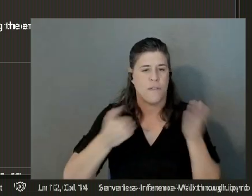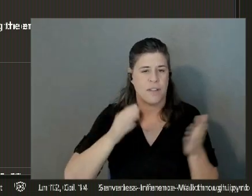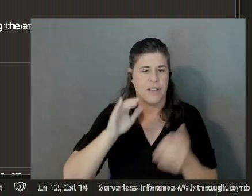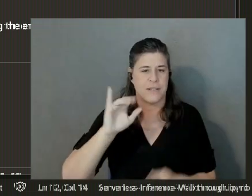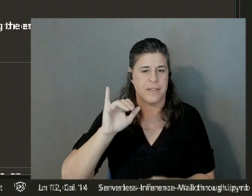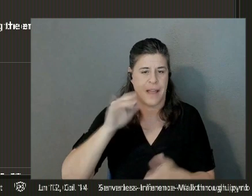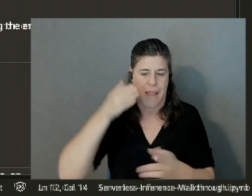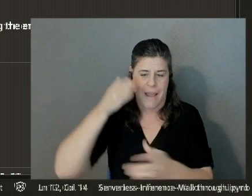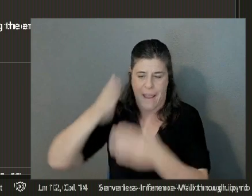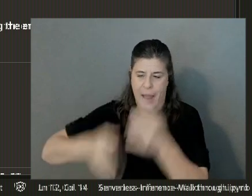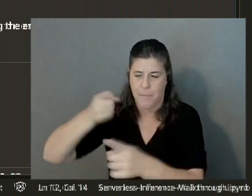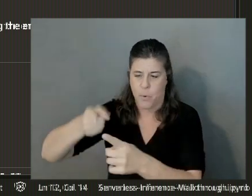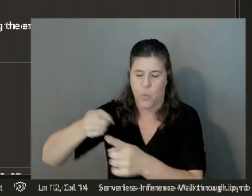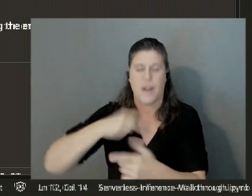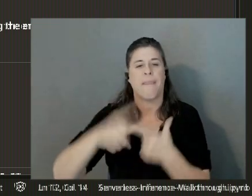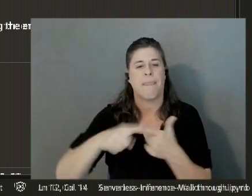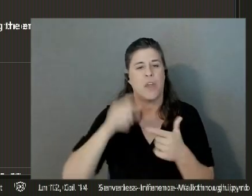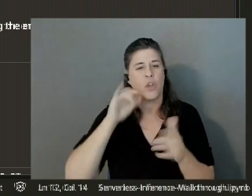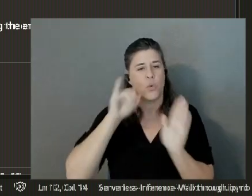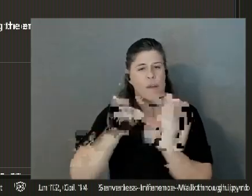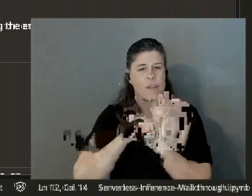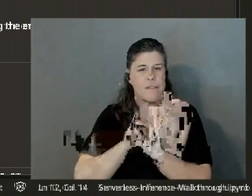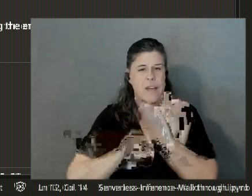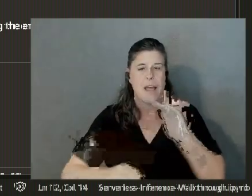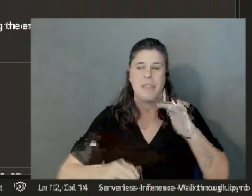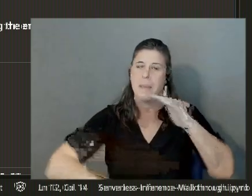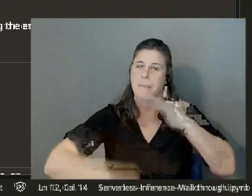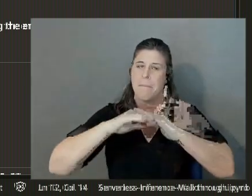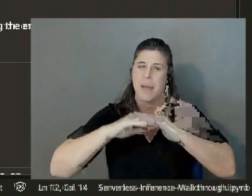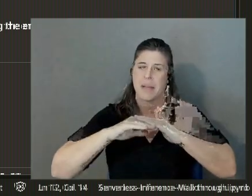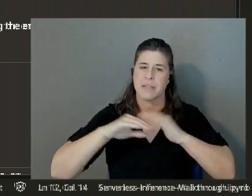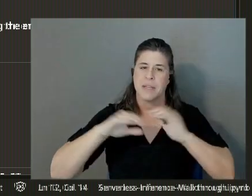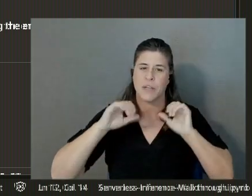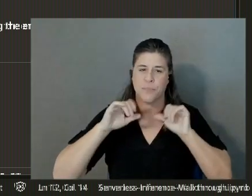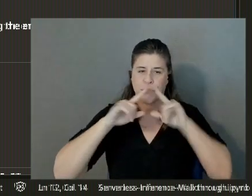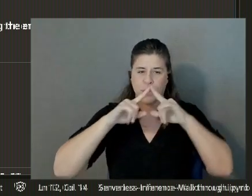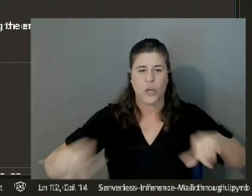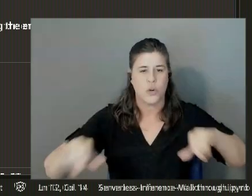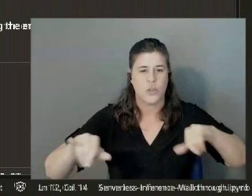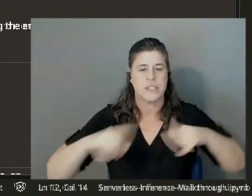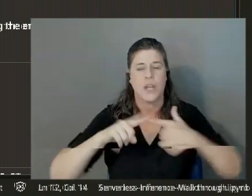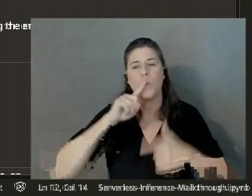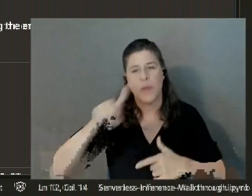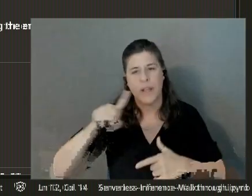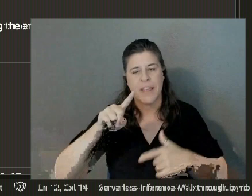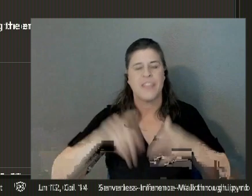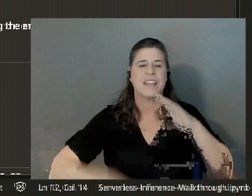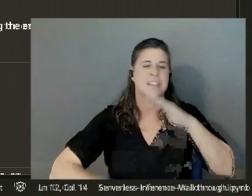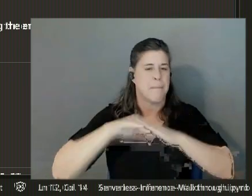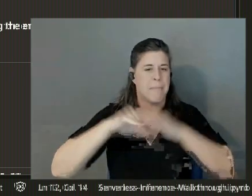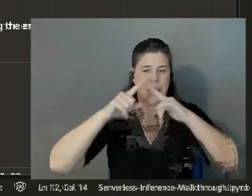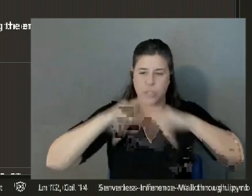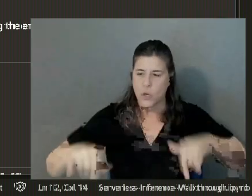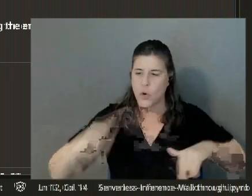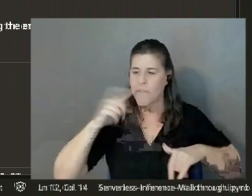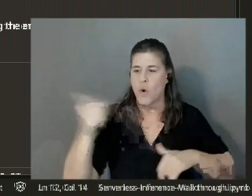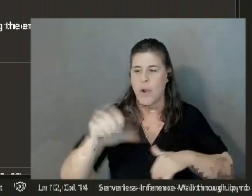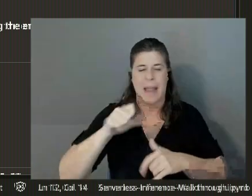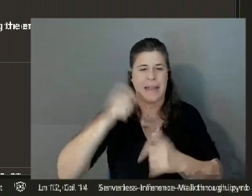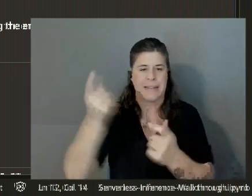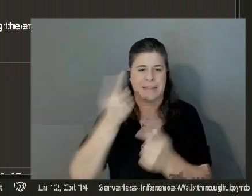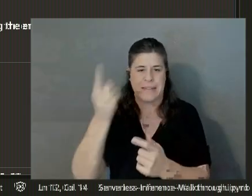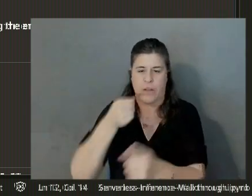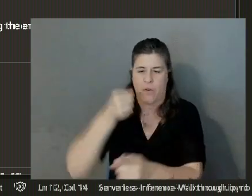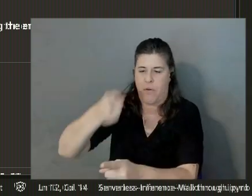identify the max concurrency, which is essentially the max concurrent invocations for any single endpoint, as well